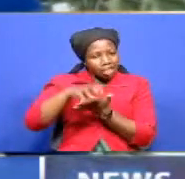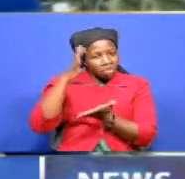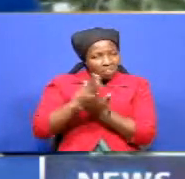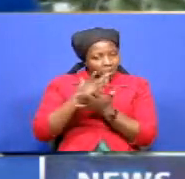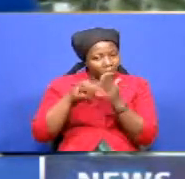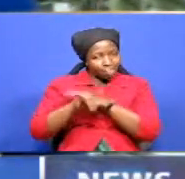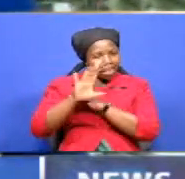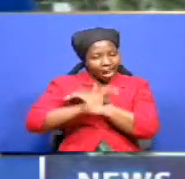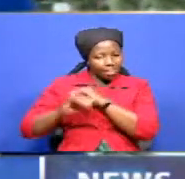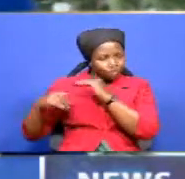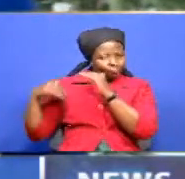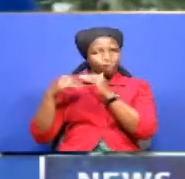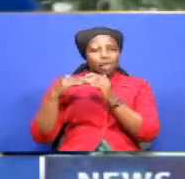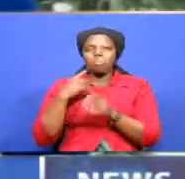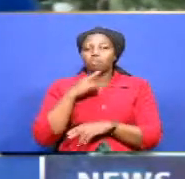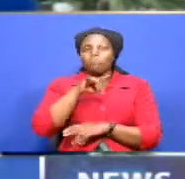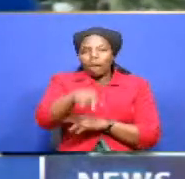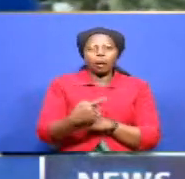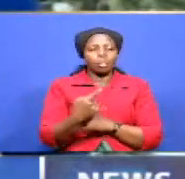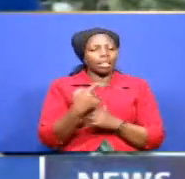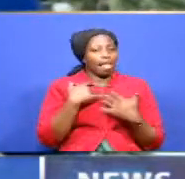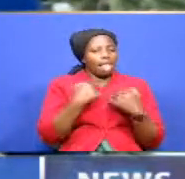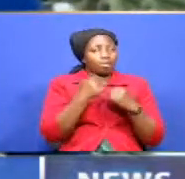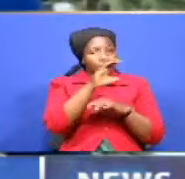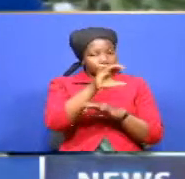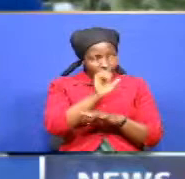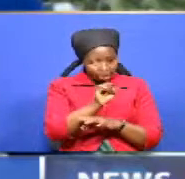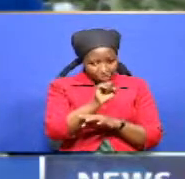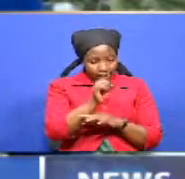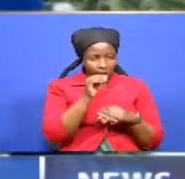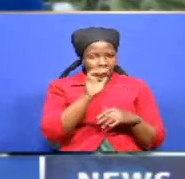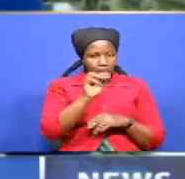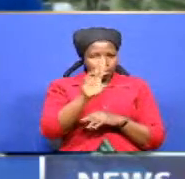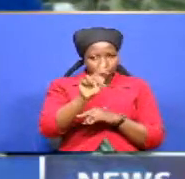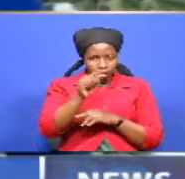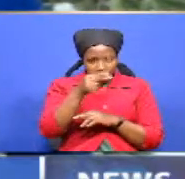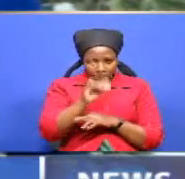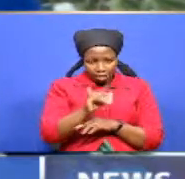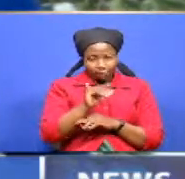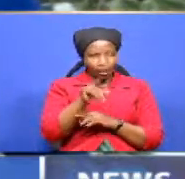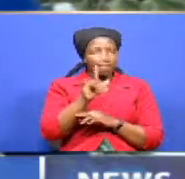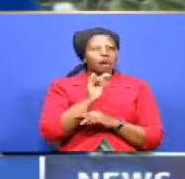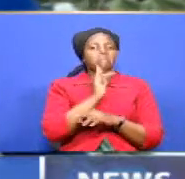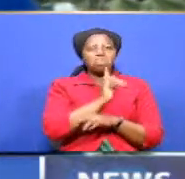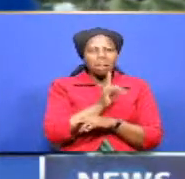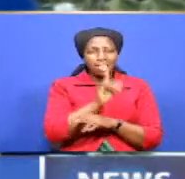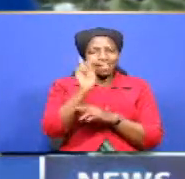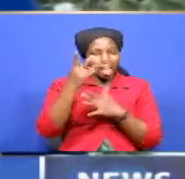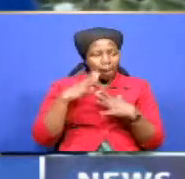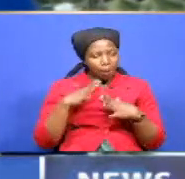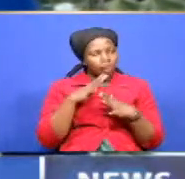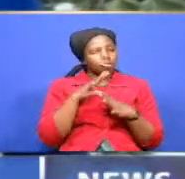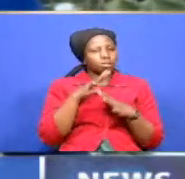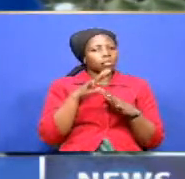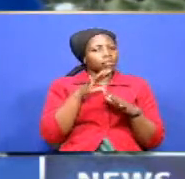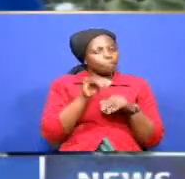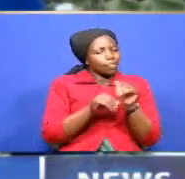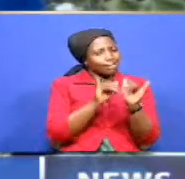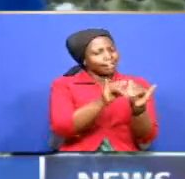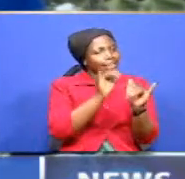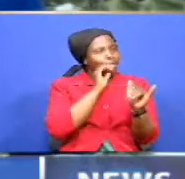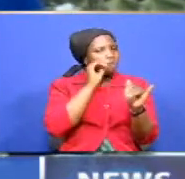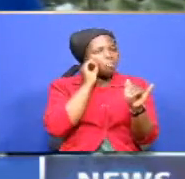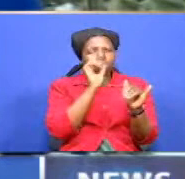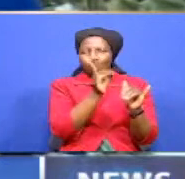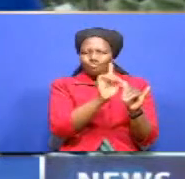hitting the 1,000 mark, Health Cabinet Secretary Mutahi Kagwe is cautioning Kenyans against staying at home when they feel unwell,